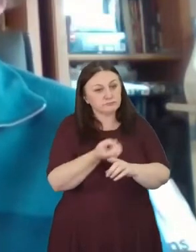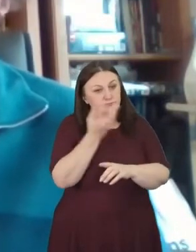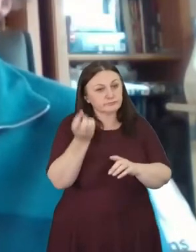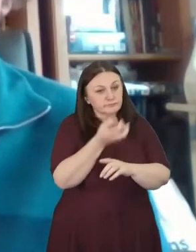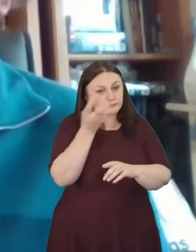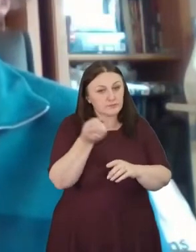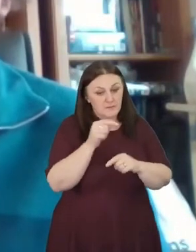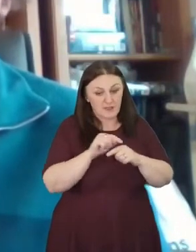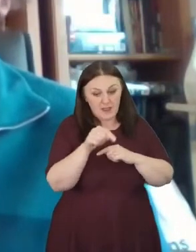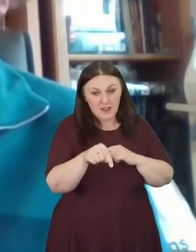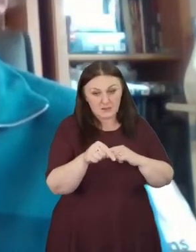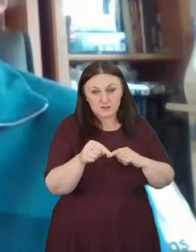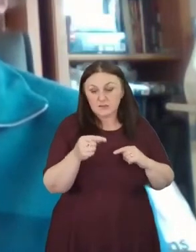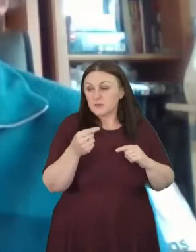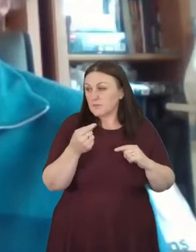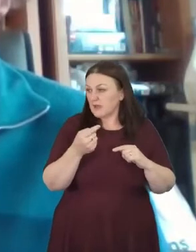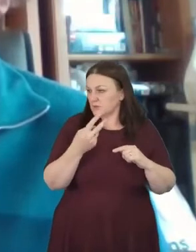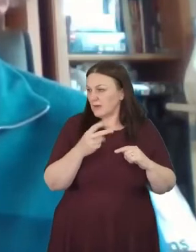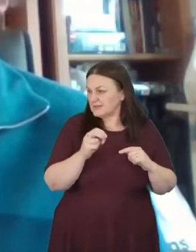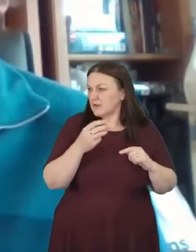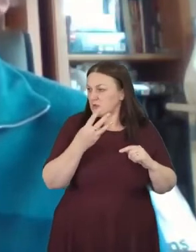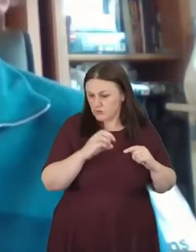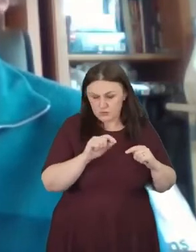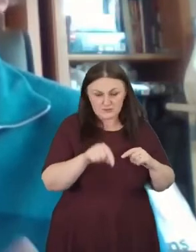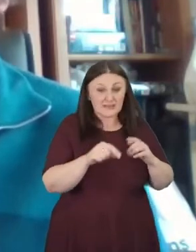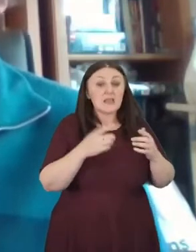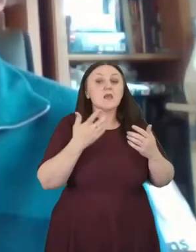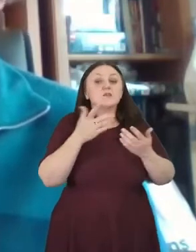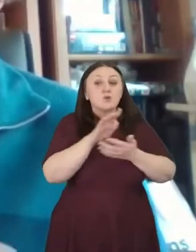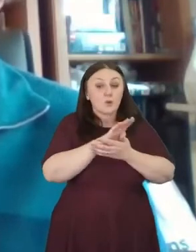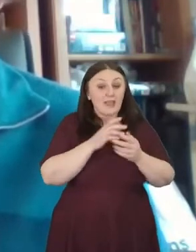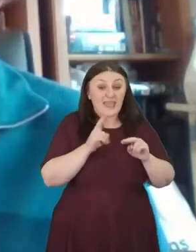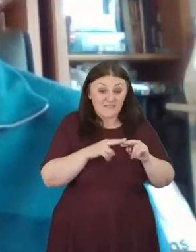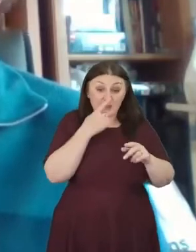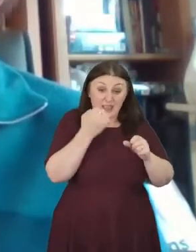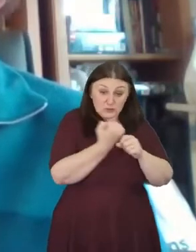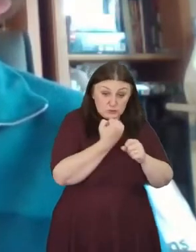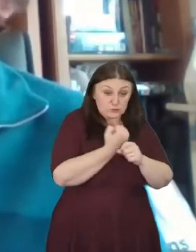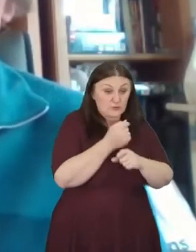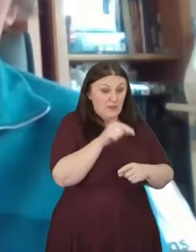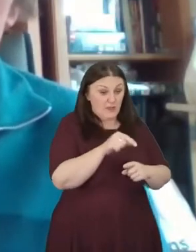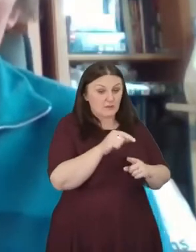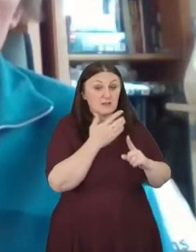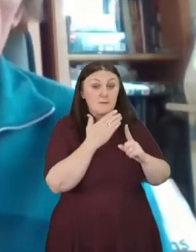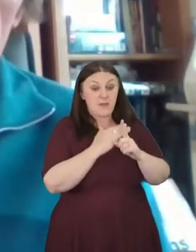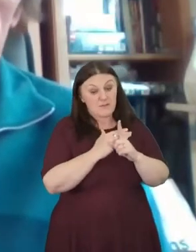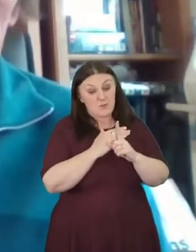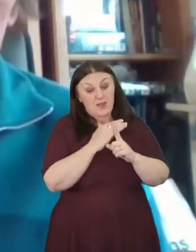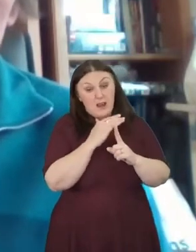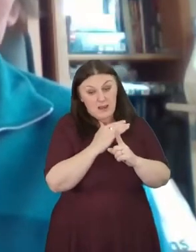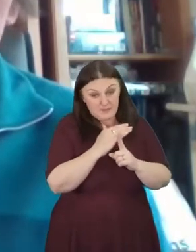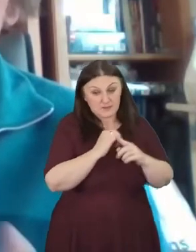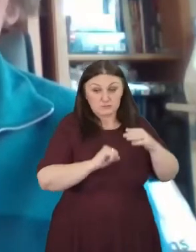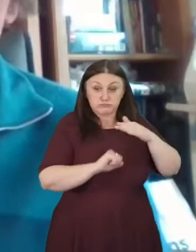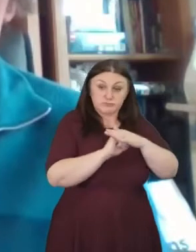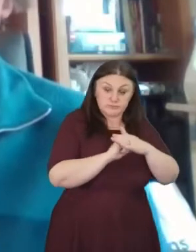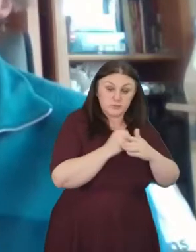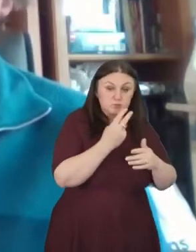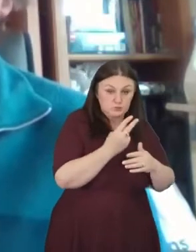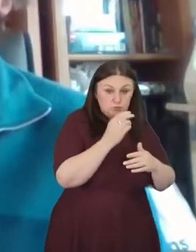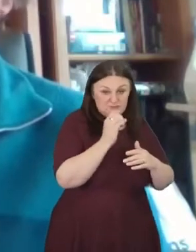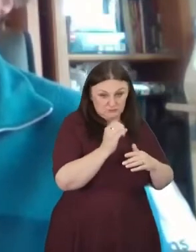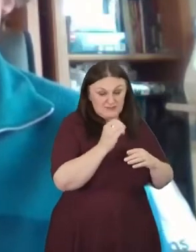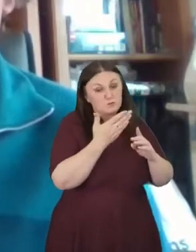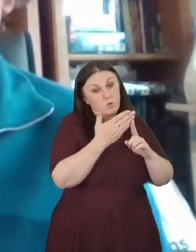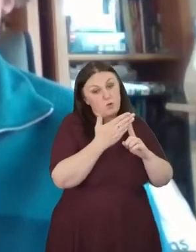chance of limiting the warming to two degrees and possibly one and a half degrees. You'll have